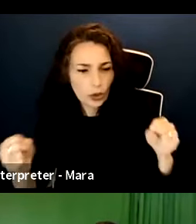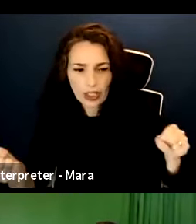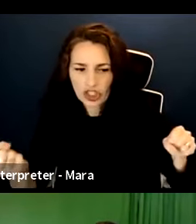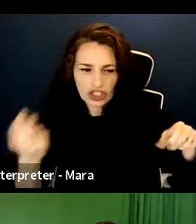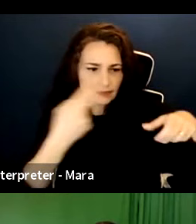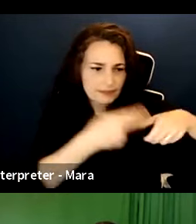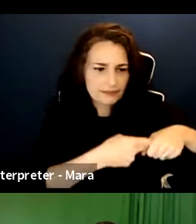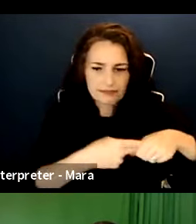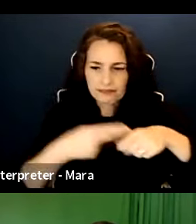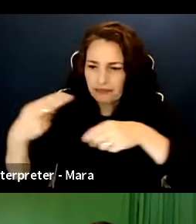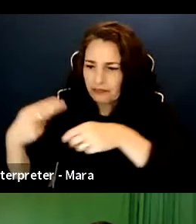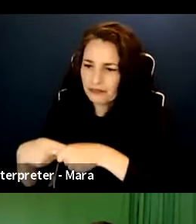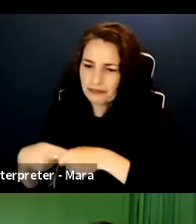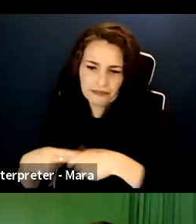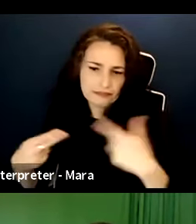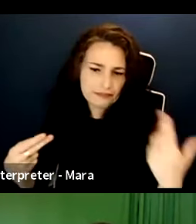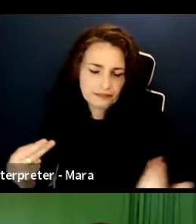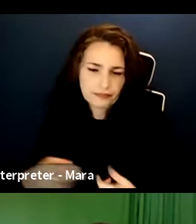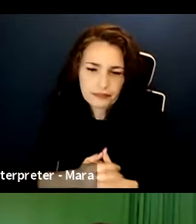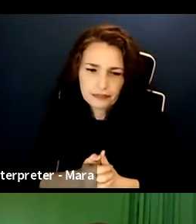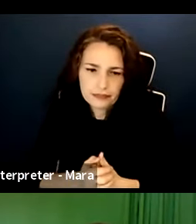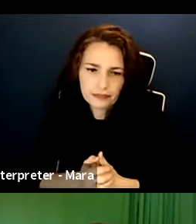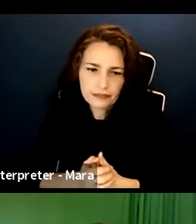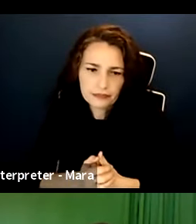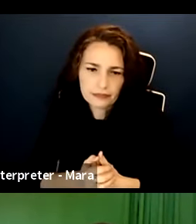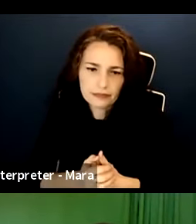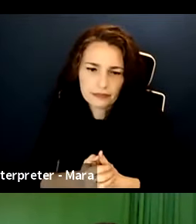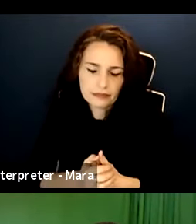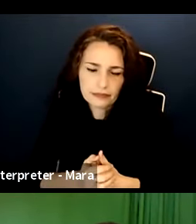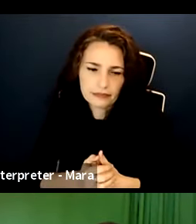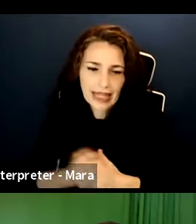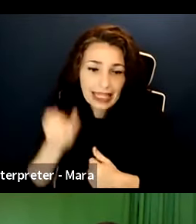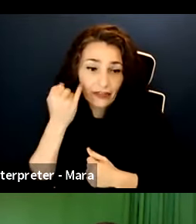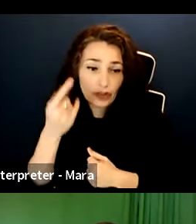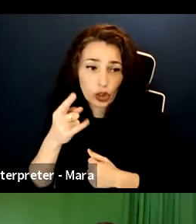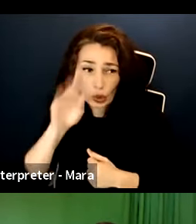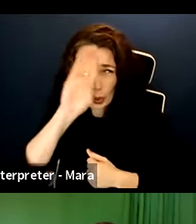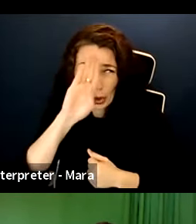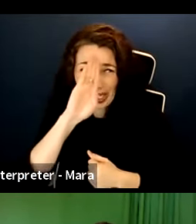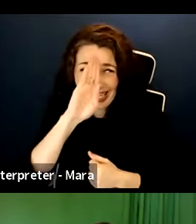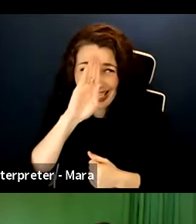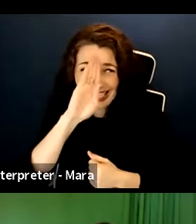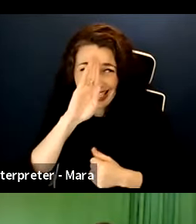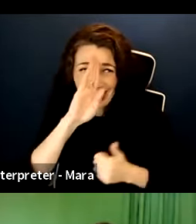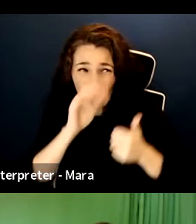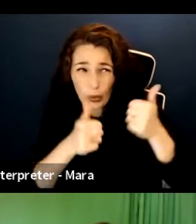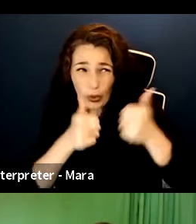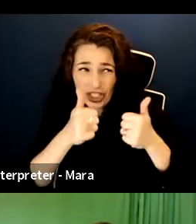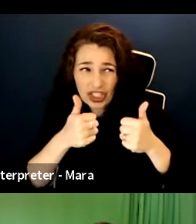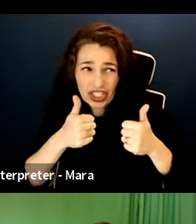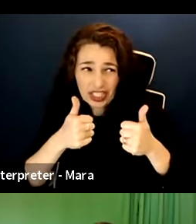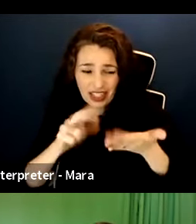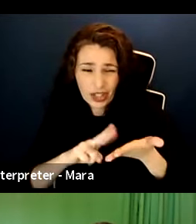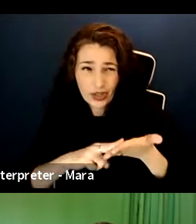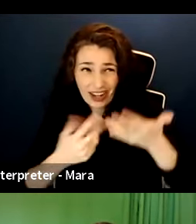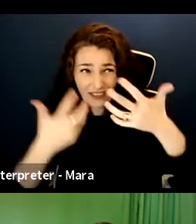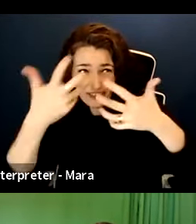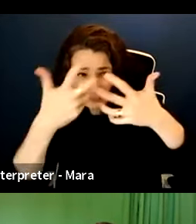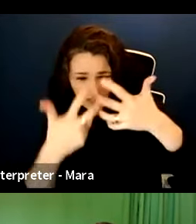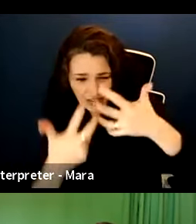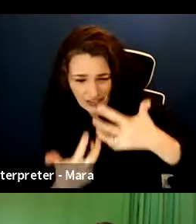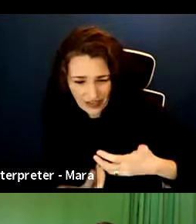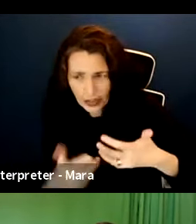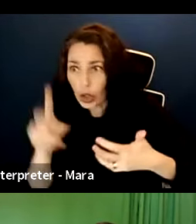Cause if you're worried about like where something falls, you can just look at, you know, the list of things that's allowed and go like, okay, I can do this and not,